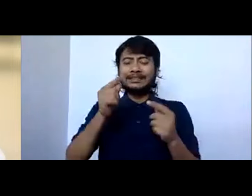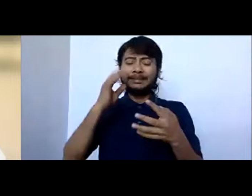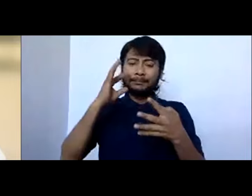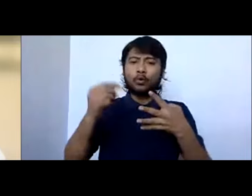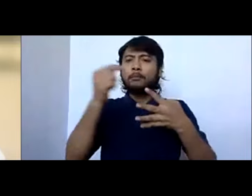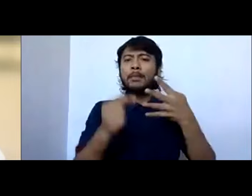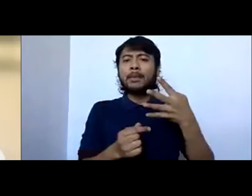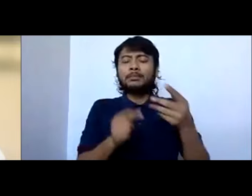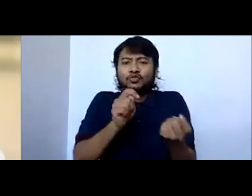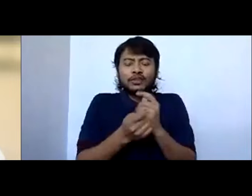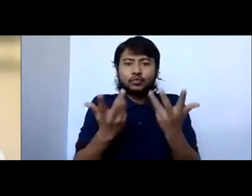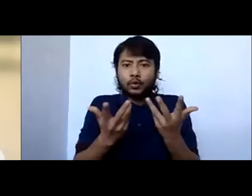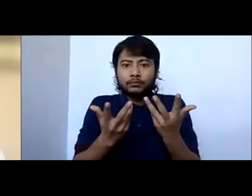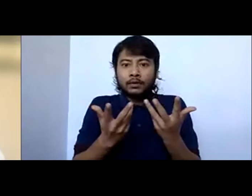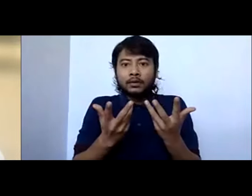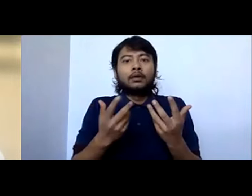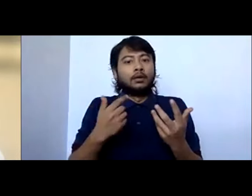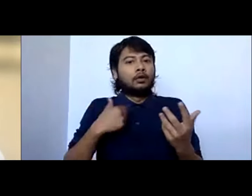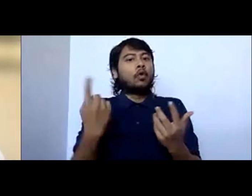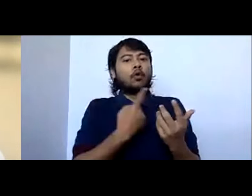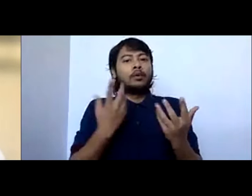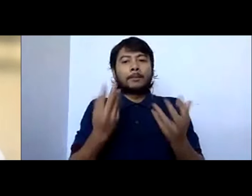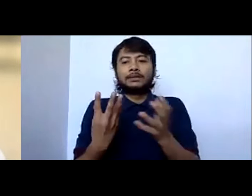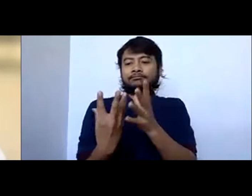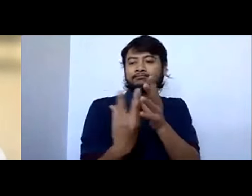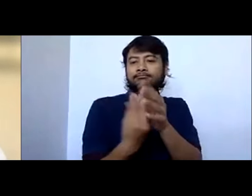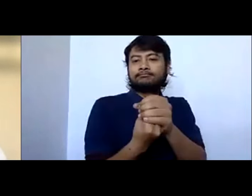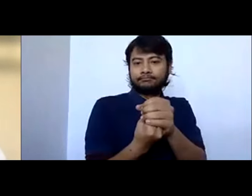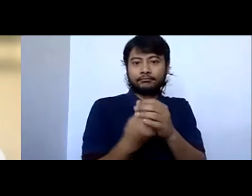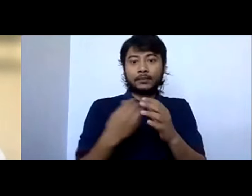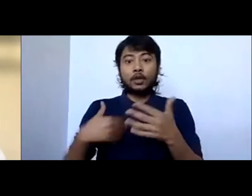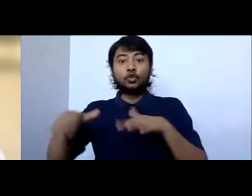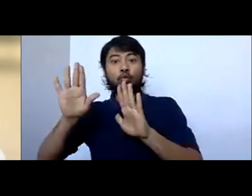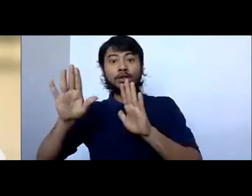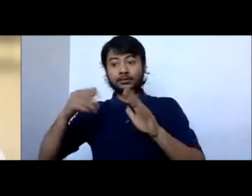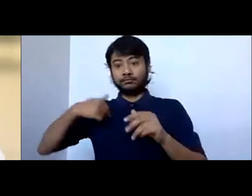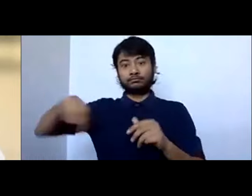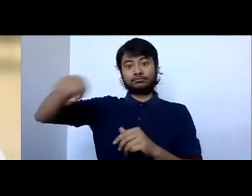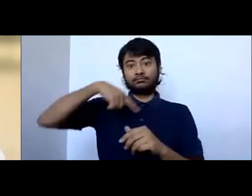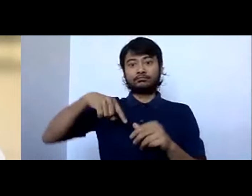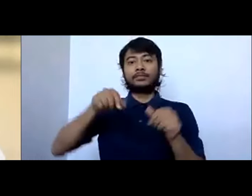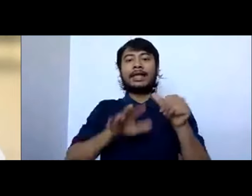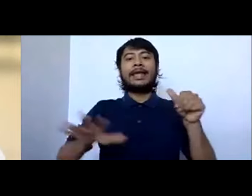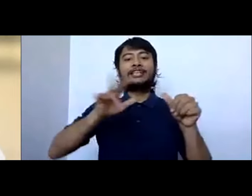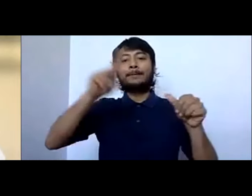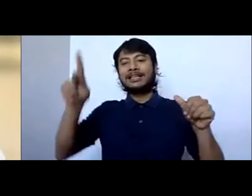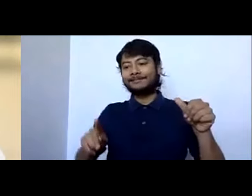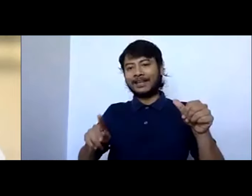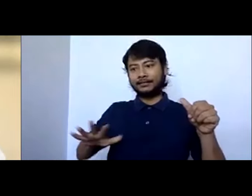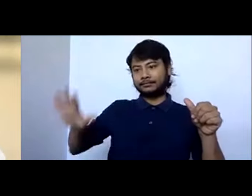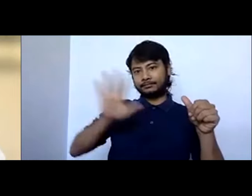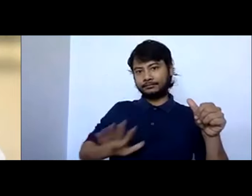part of a government that has done a lot of work, at least in the Asia-Pacific region, to help mitigate the risks of climate change.